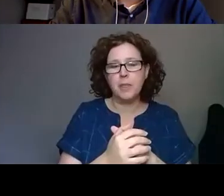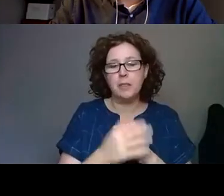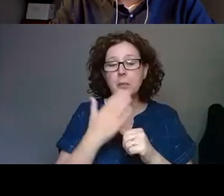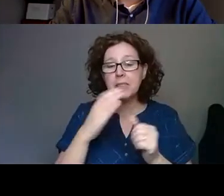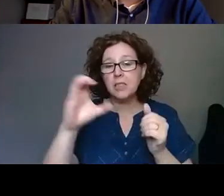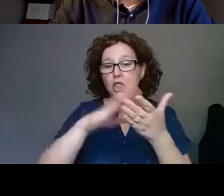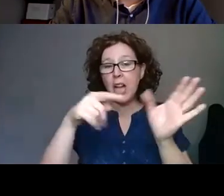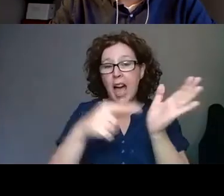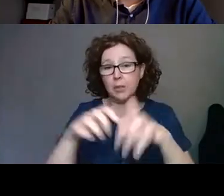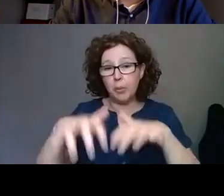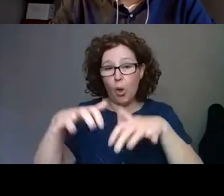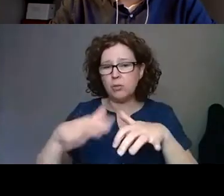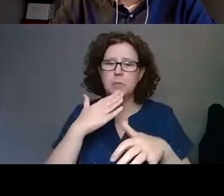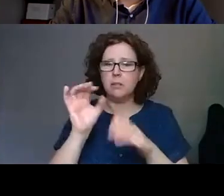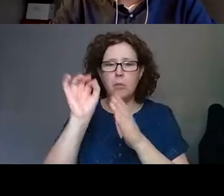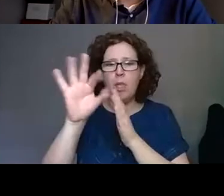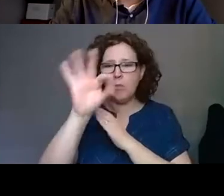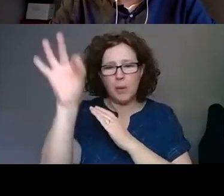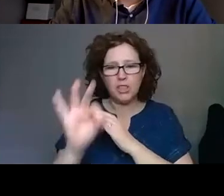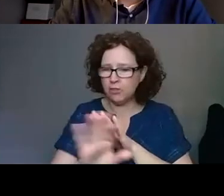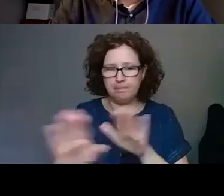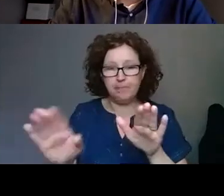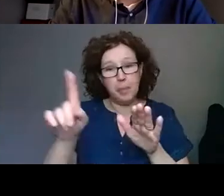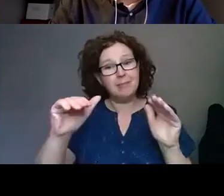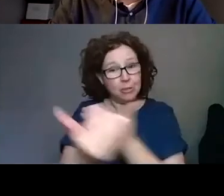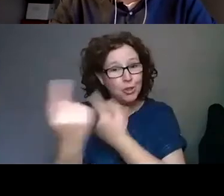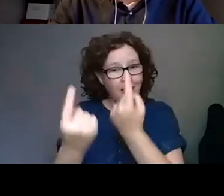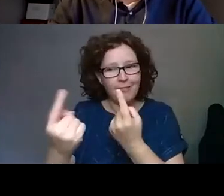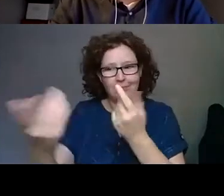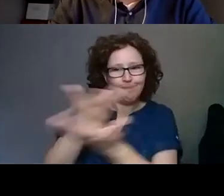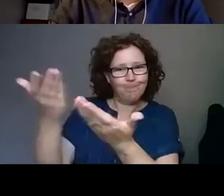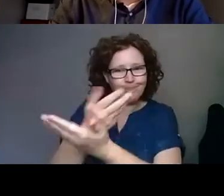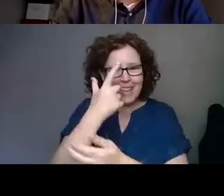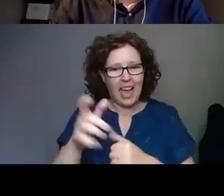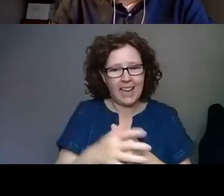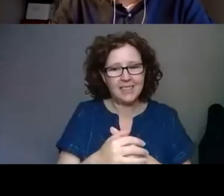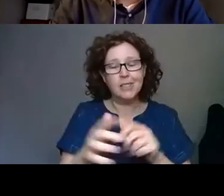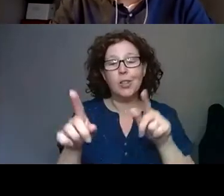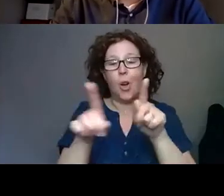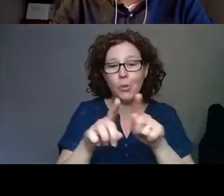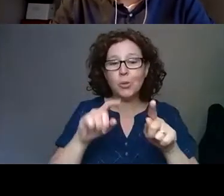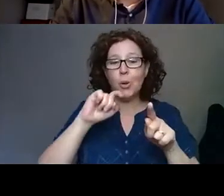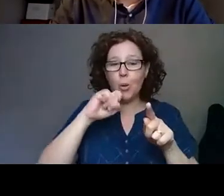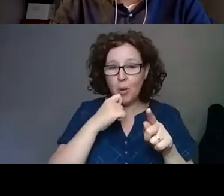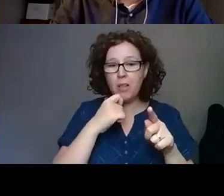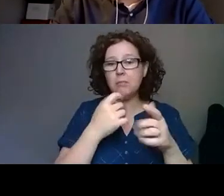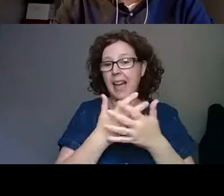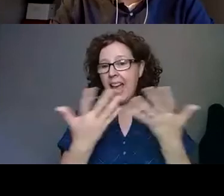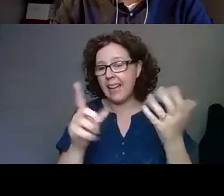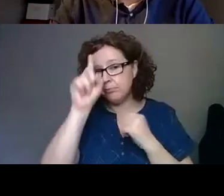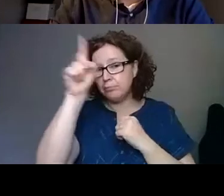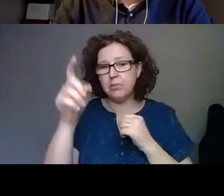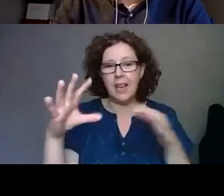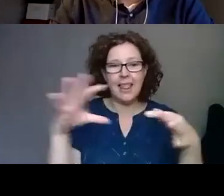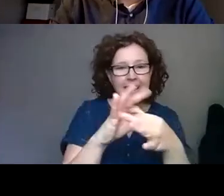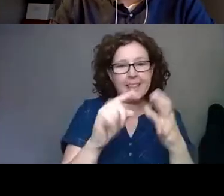box, but of course feel free to introduce yourselves there. We will also be sharing links and resources mentioned by the panel, so please